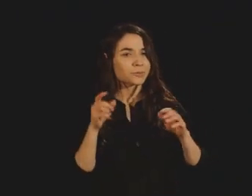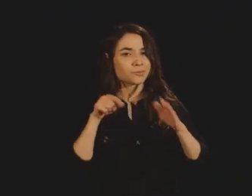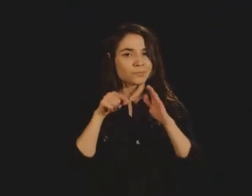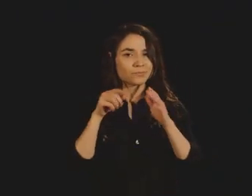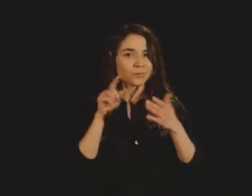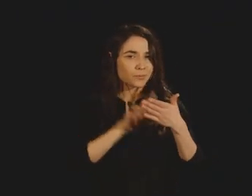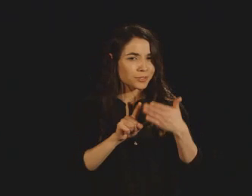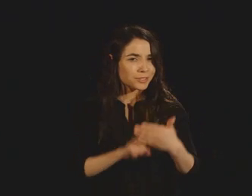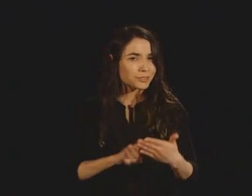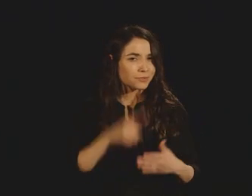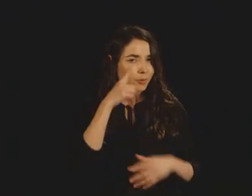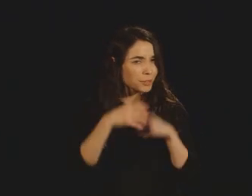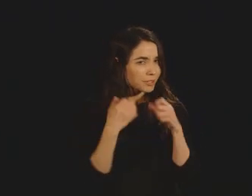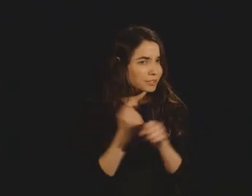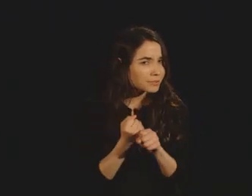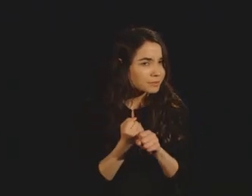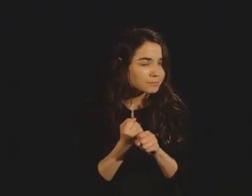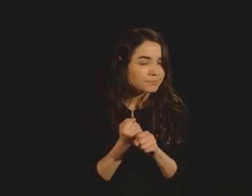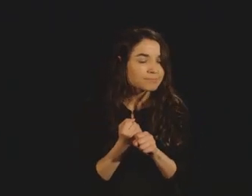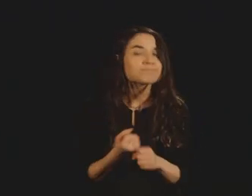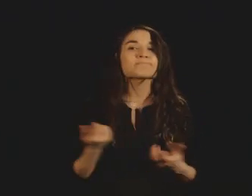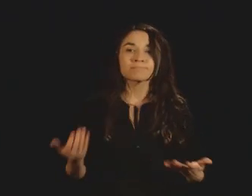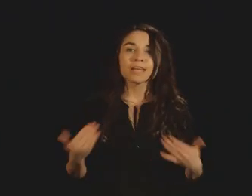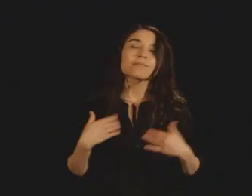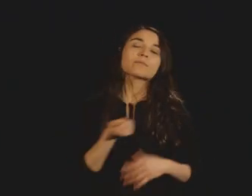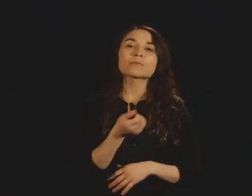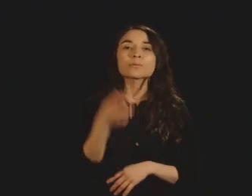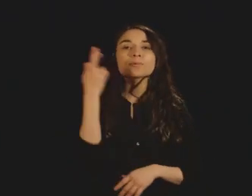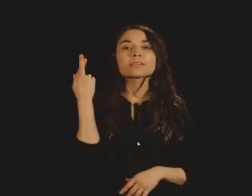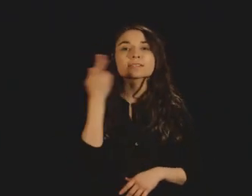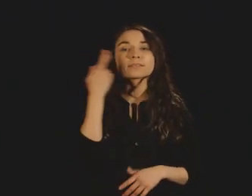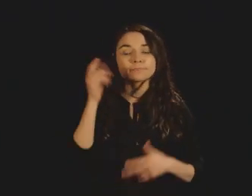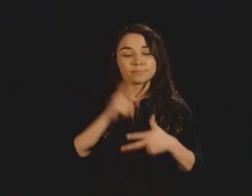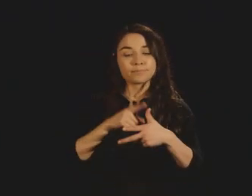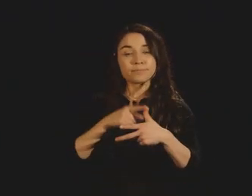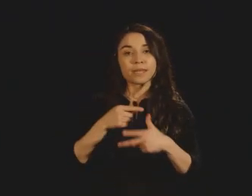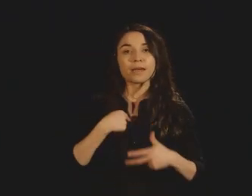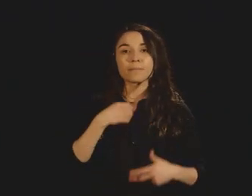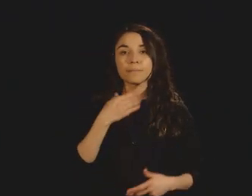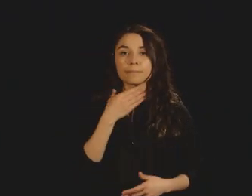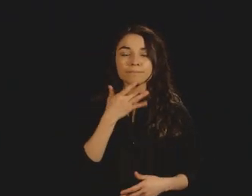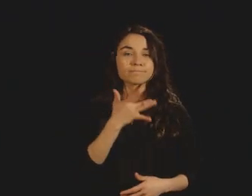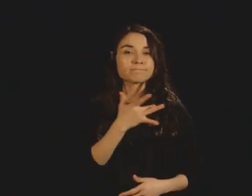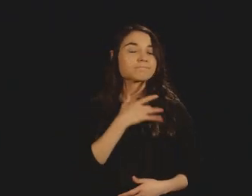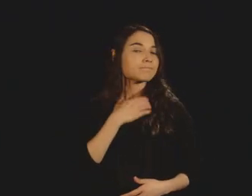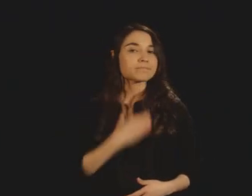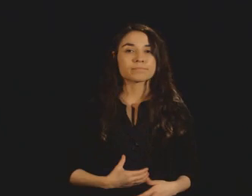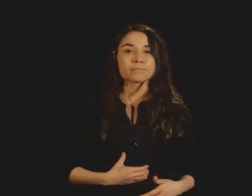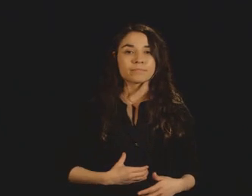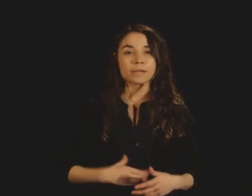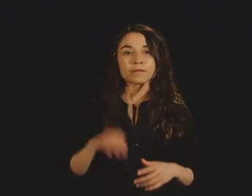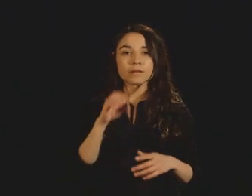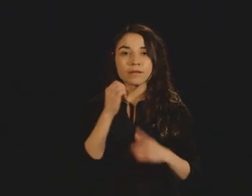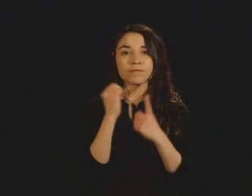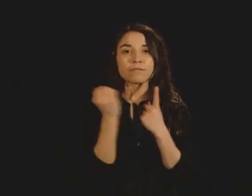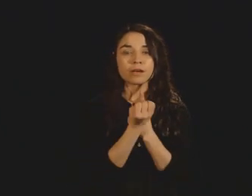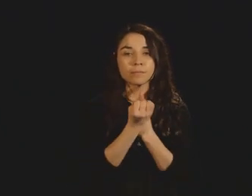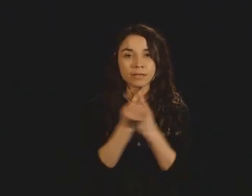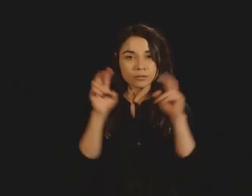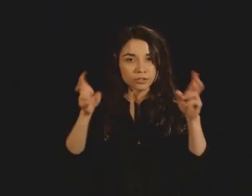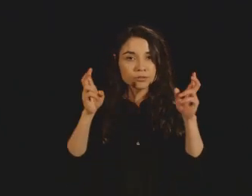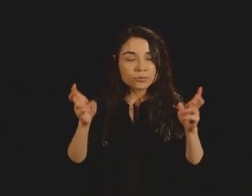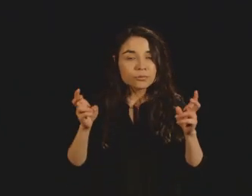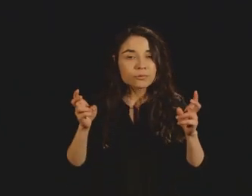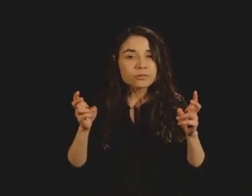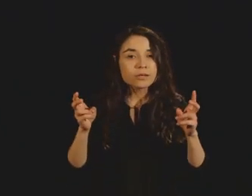One of which is I'm passionate about environmental issues, and water is a key element of that, and we are in